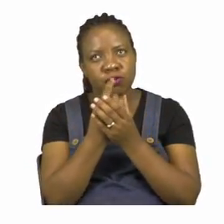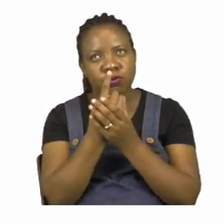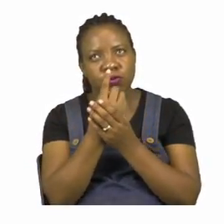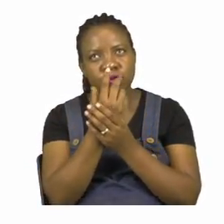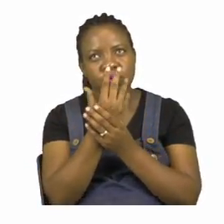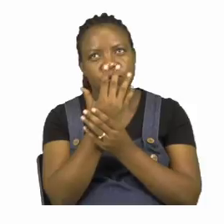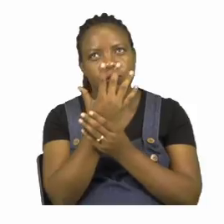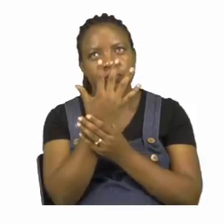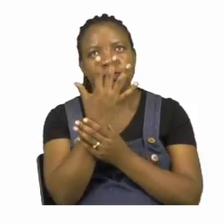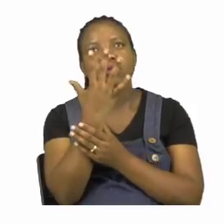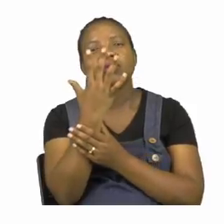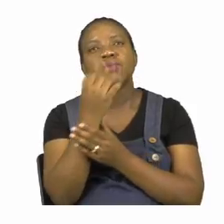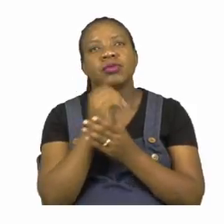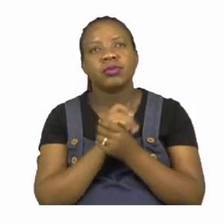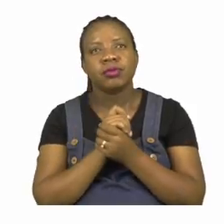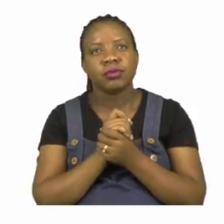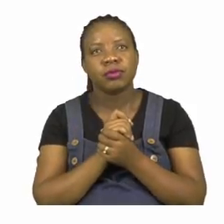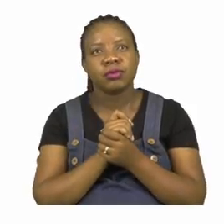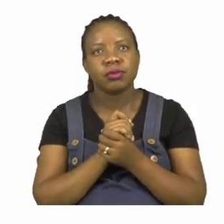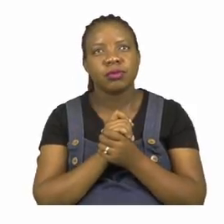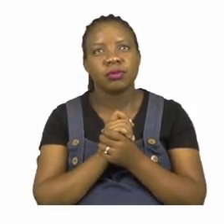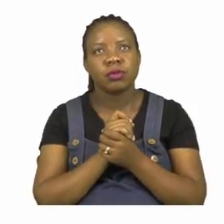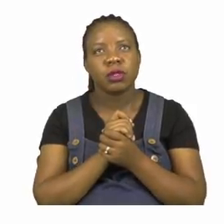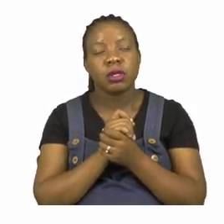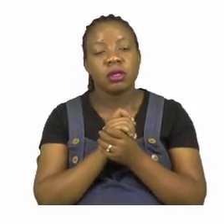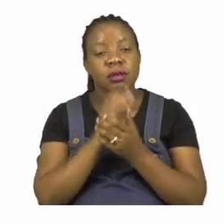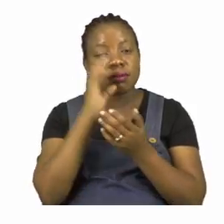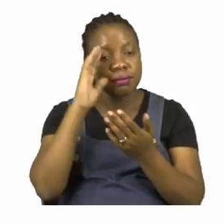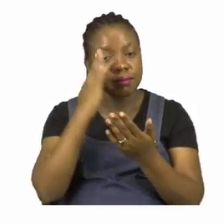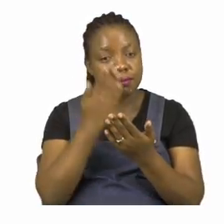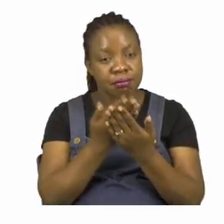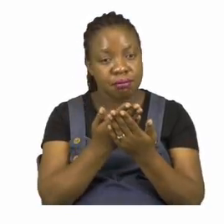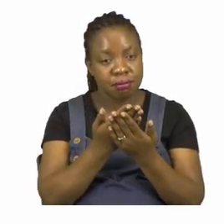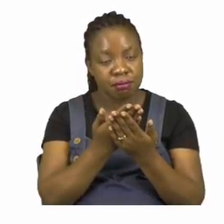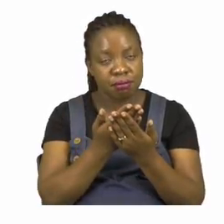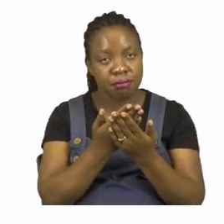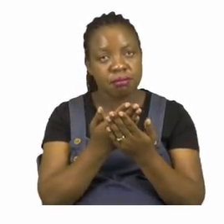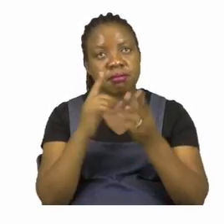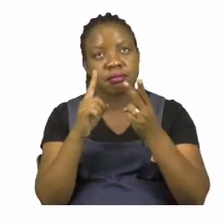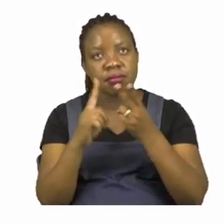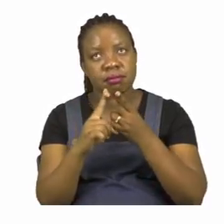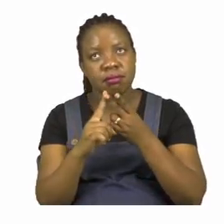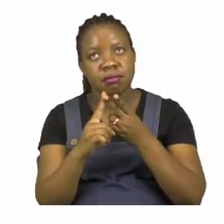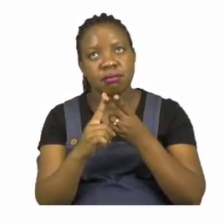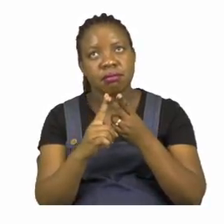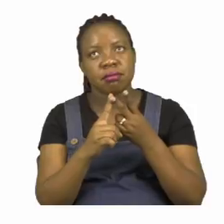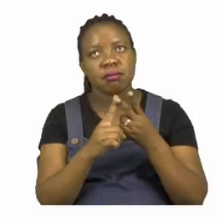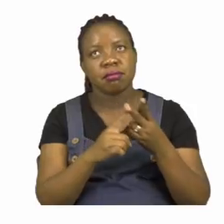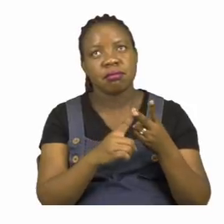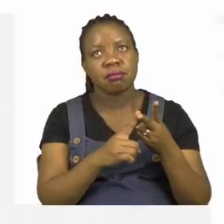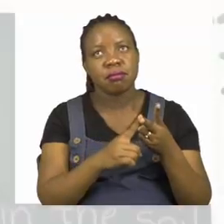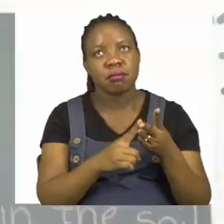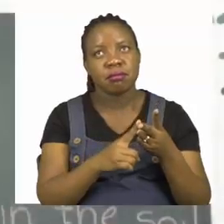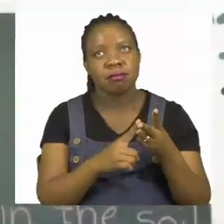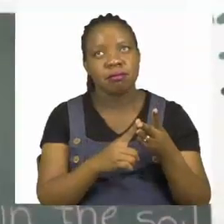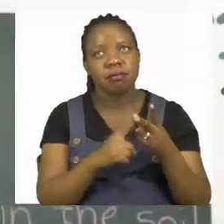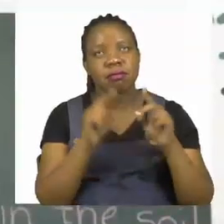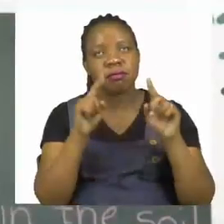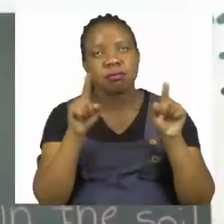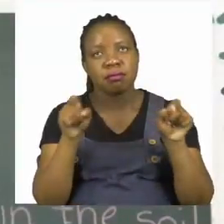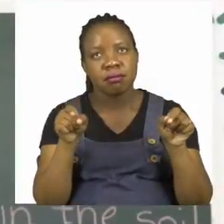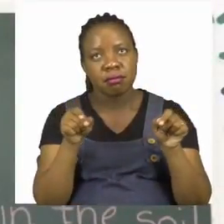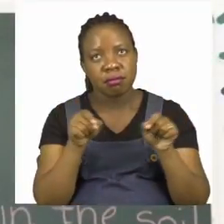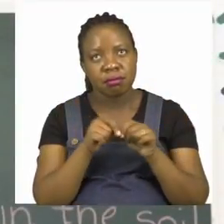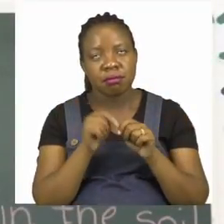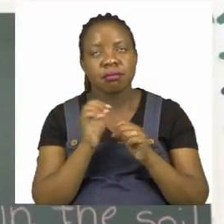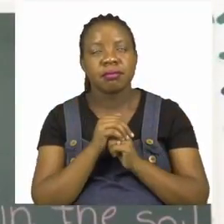and we're going to use a few of the words as well. Let's take a look at the board. Now on the board I have